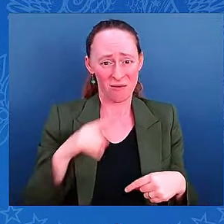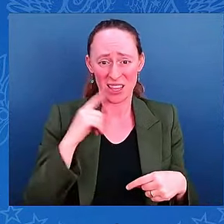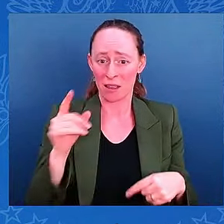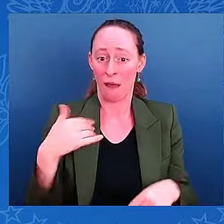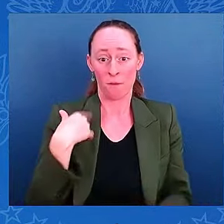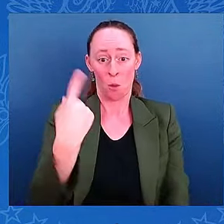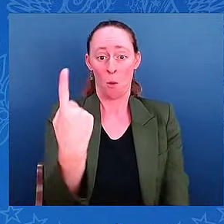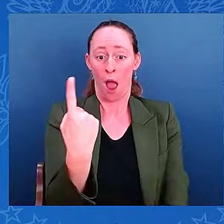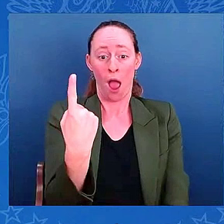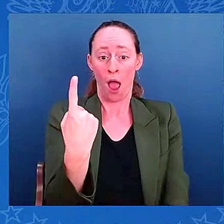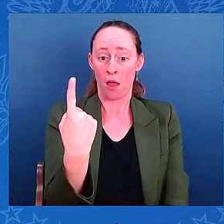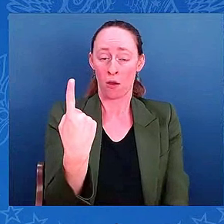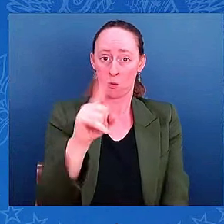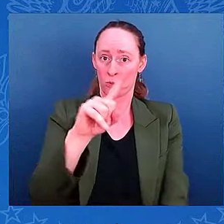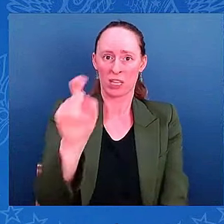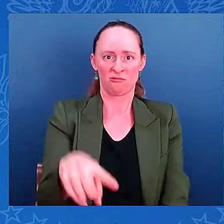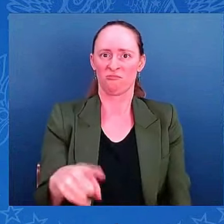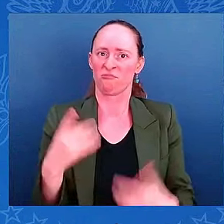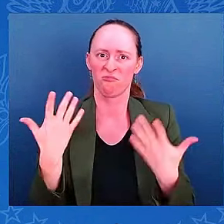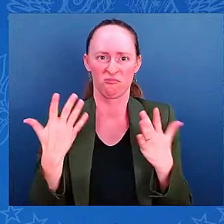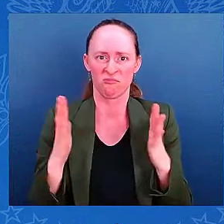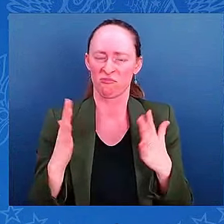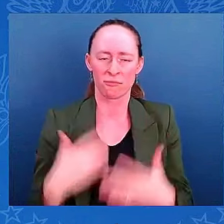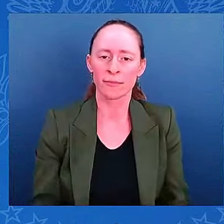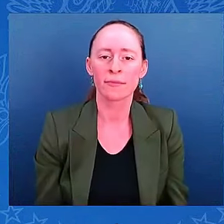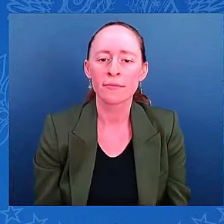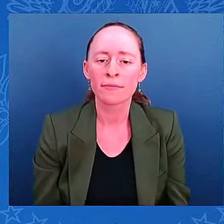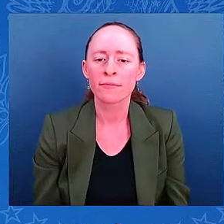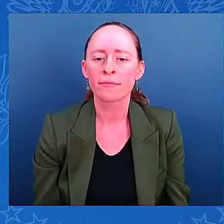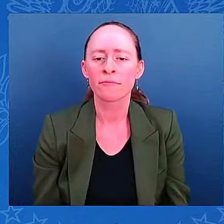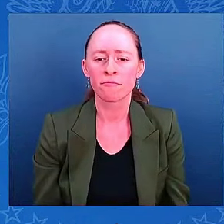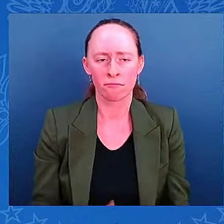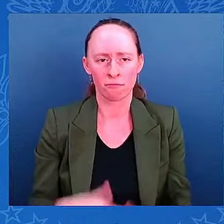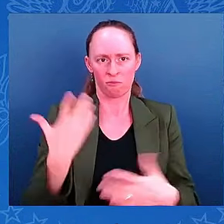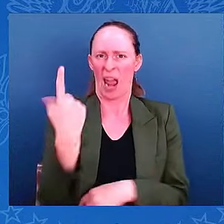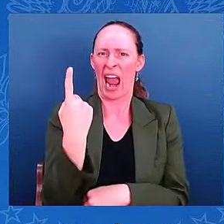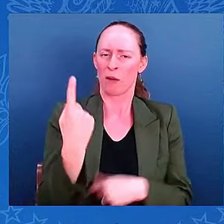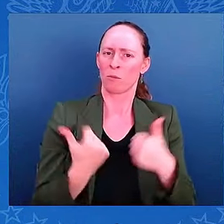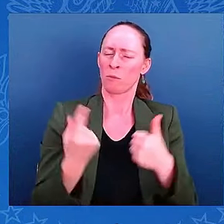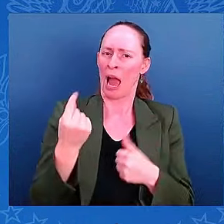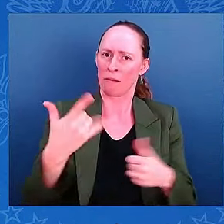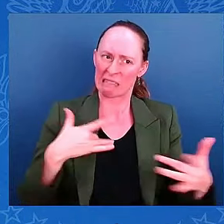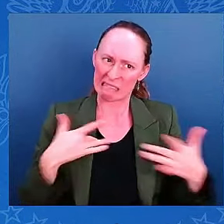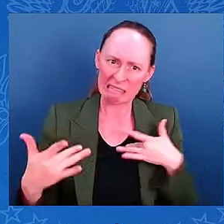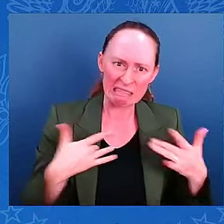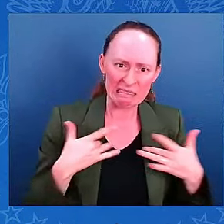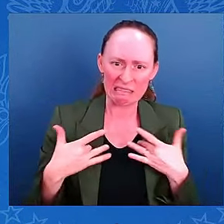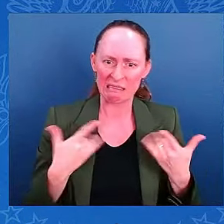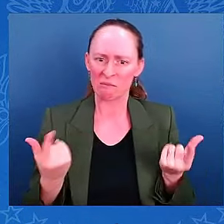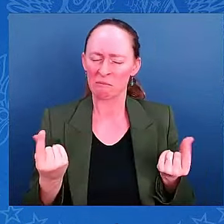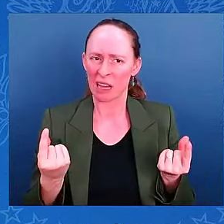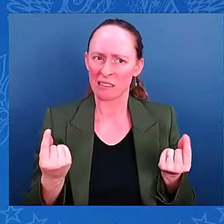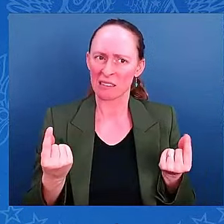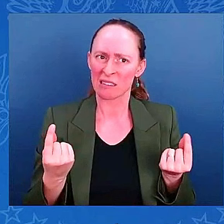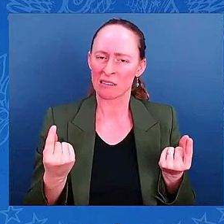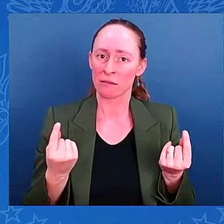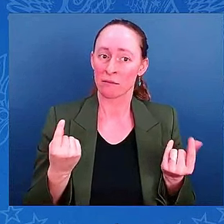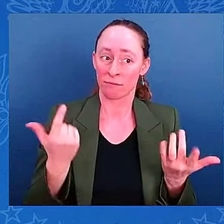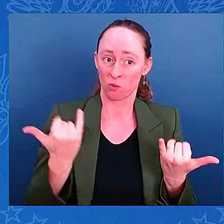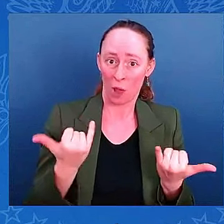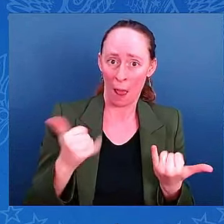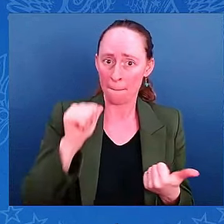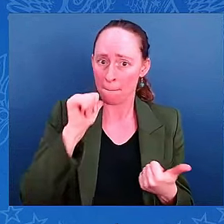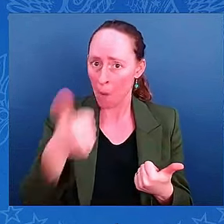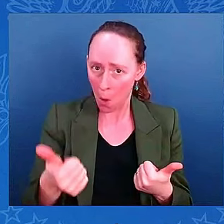are you most worried about today and into tomorrow? And what messaging can we do to help